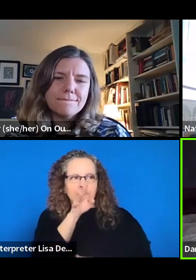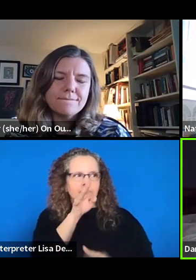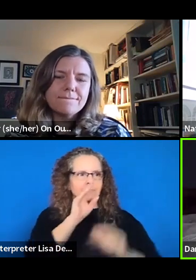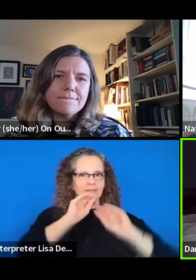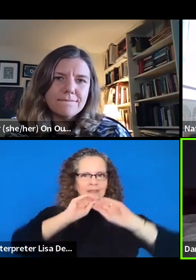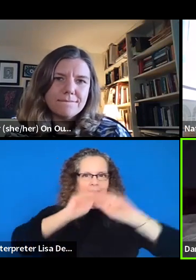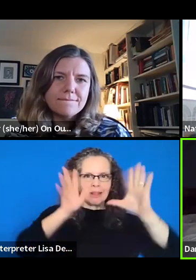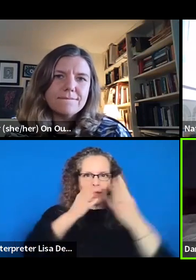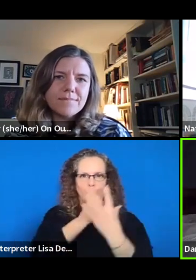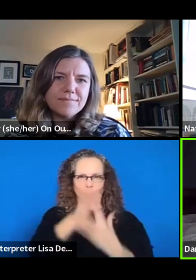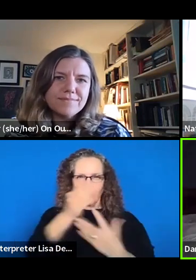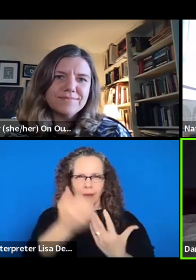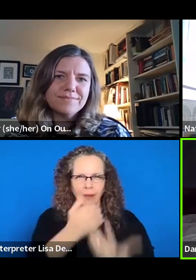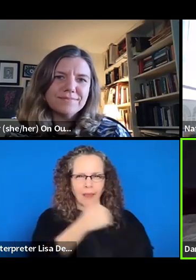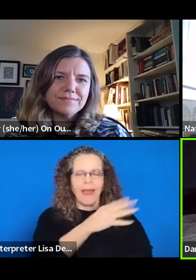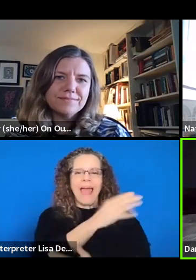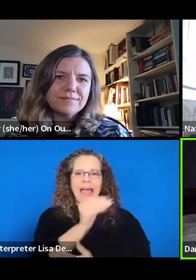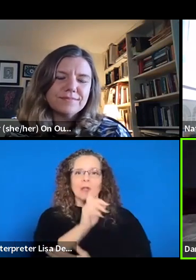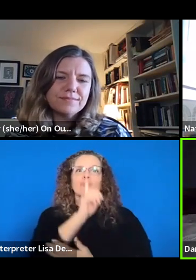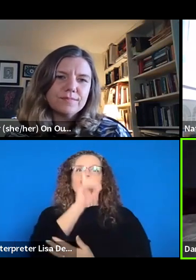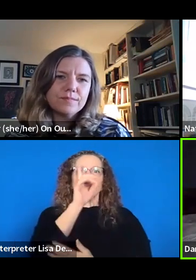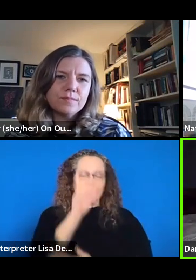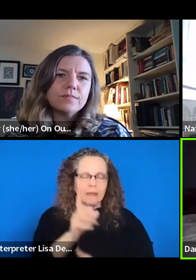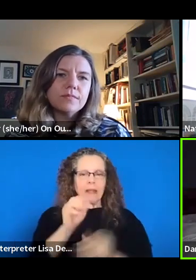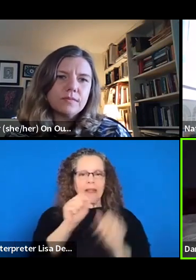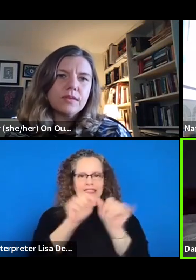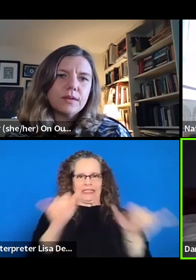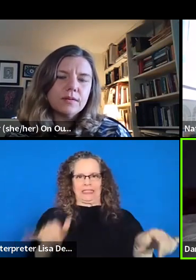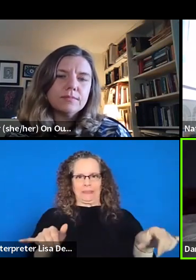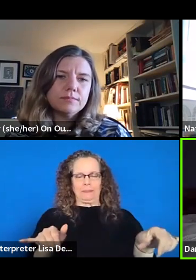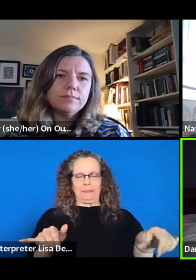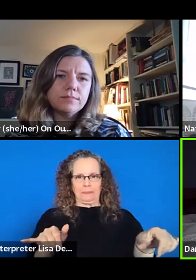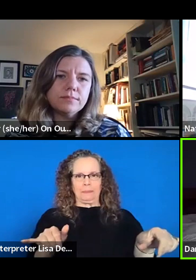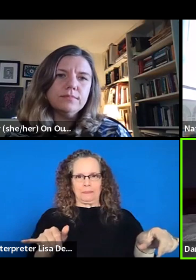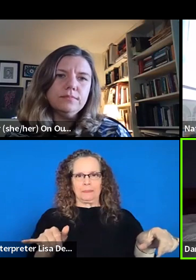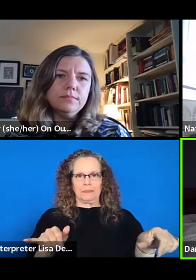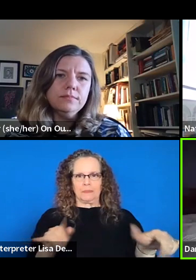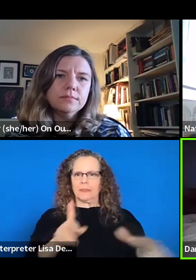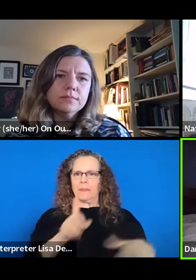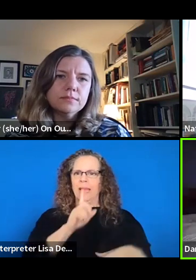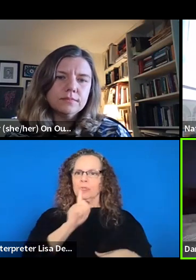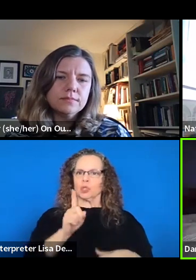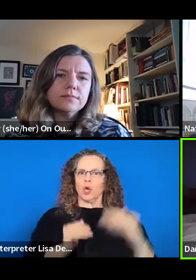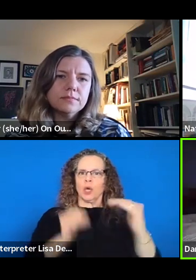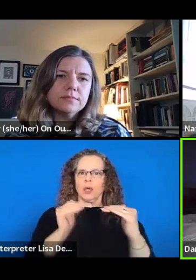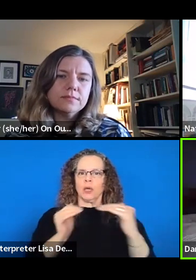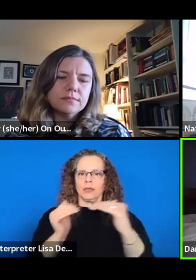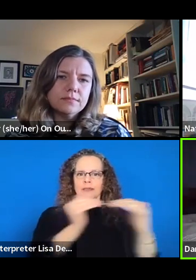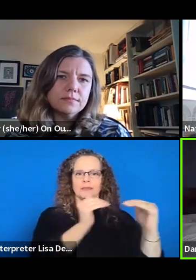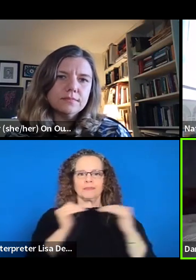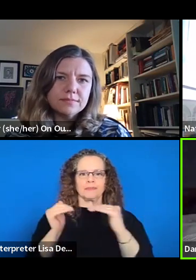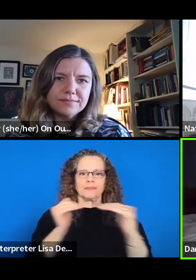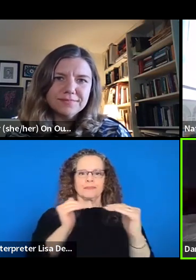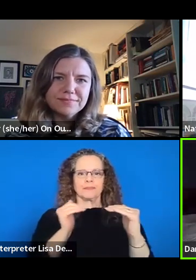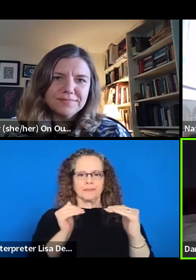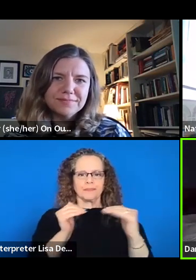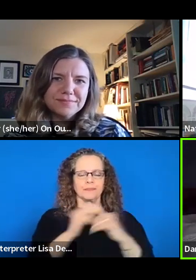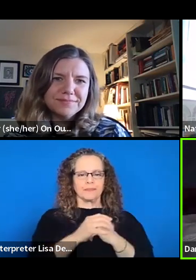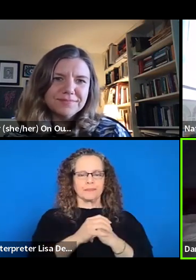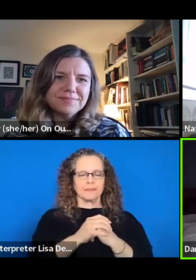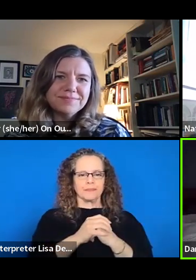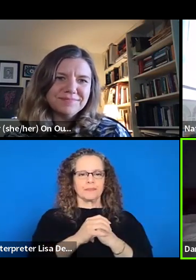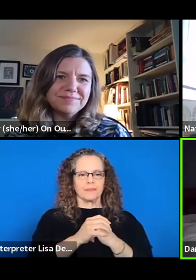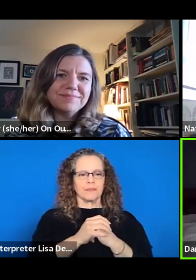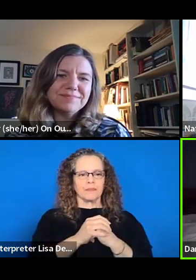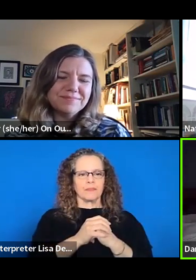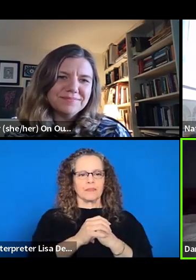and real systems to make sure that you're being equitable about it. But like what it means that definition is like really going